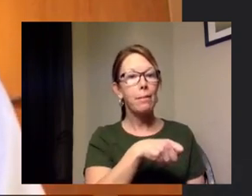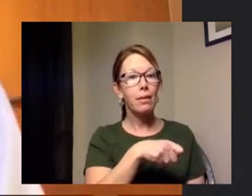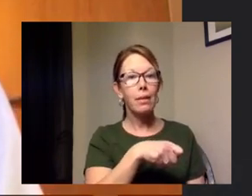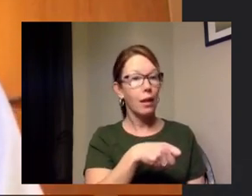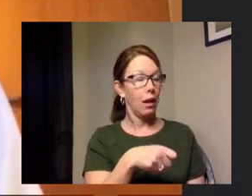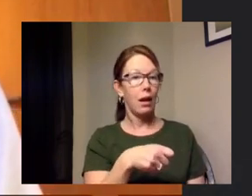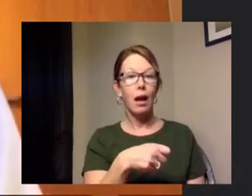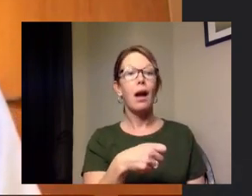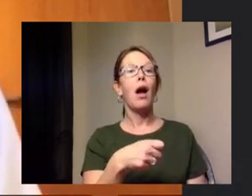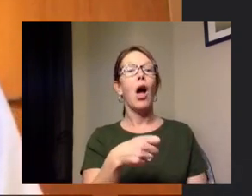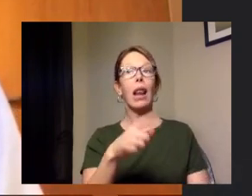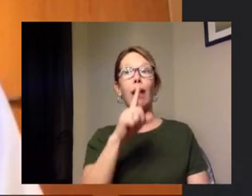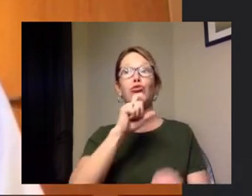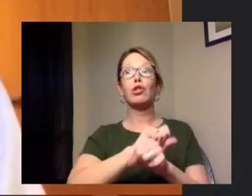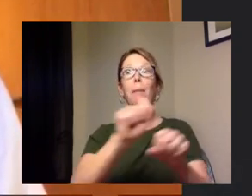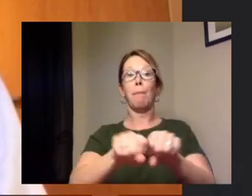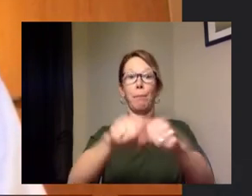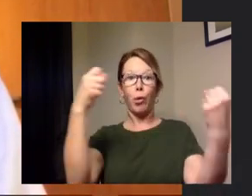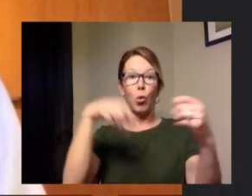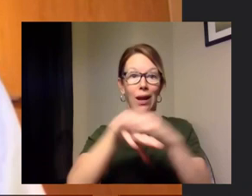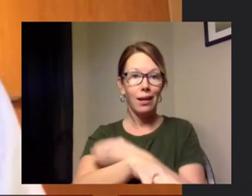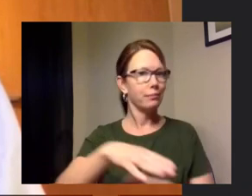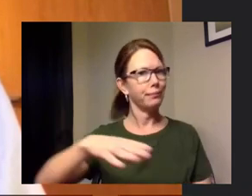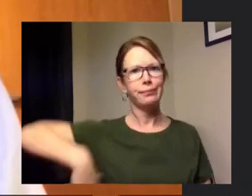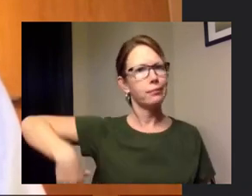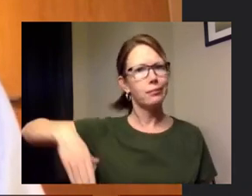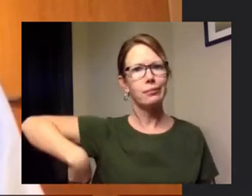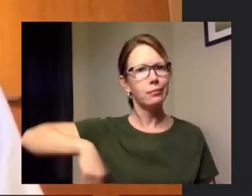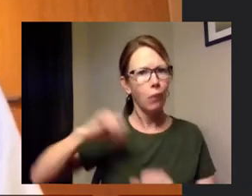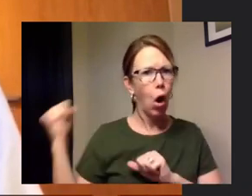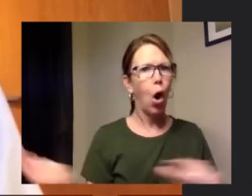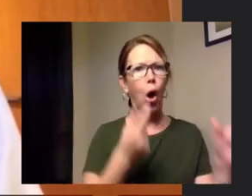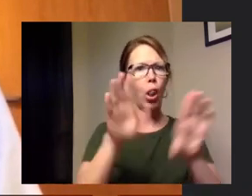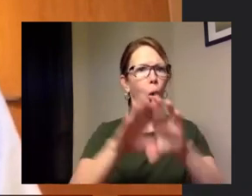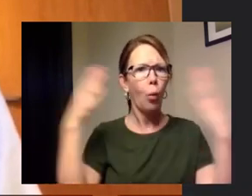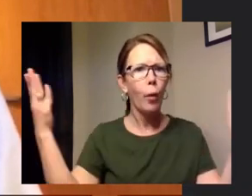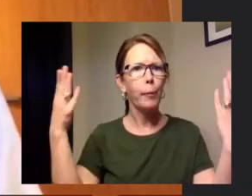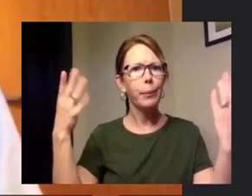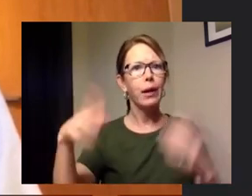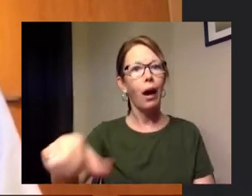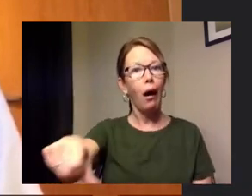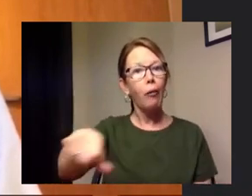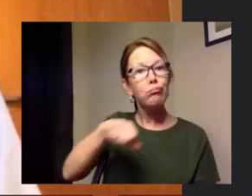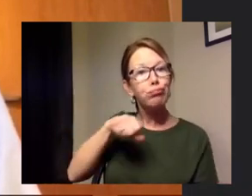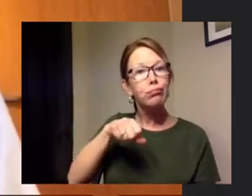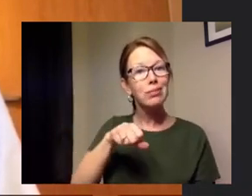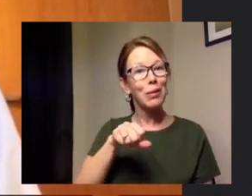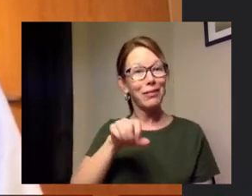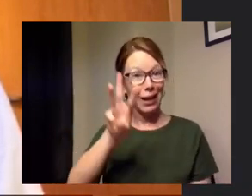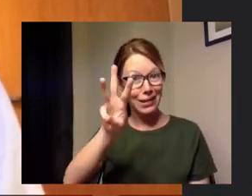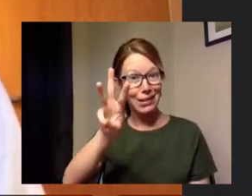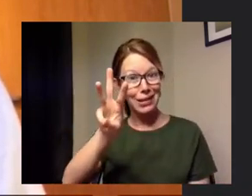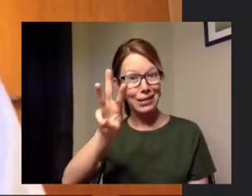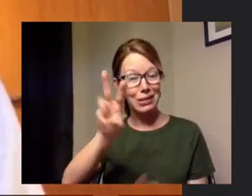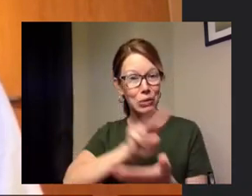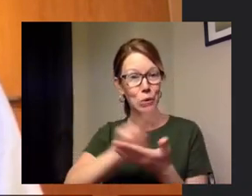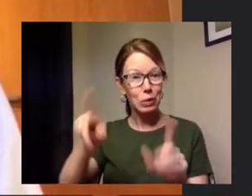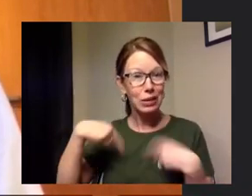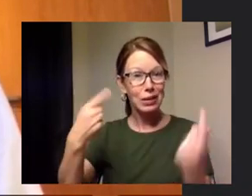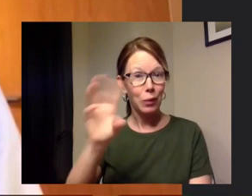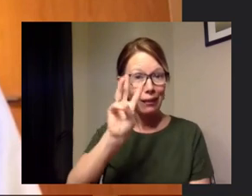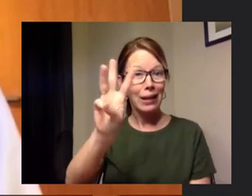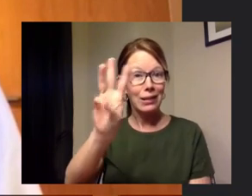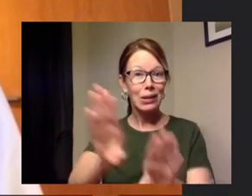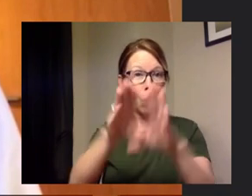locked um most of the reports we've had six um within the last two weeks uh people